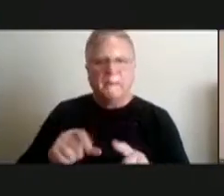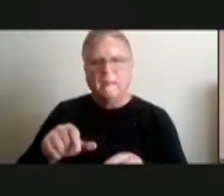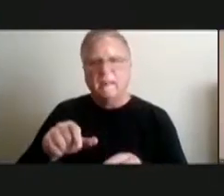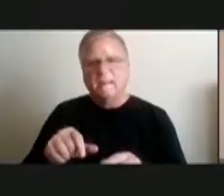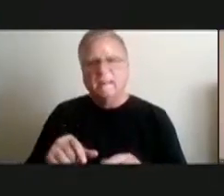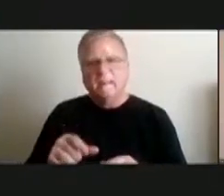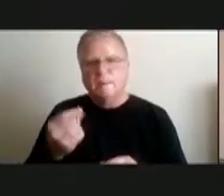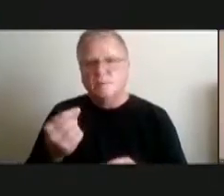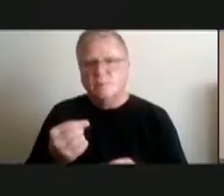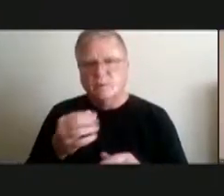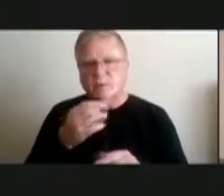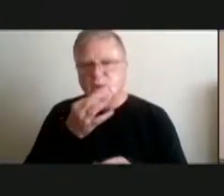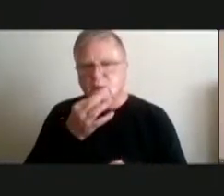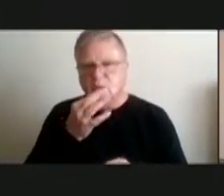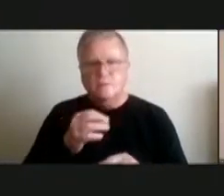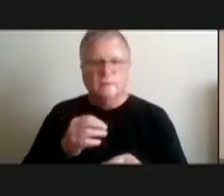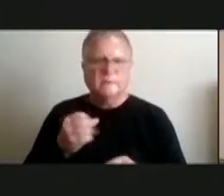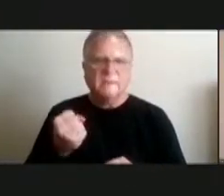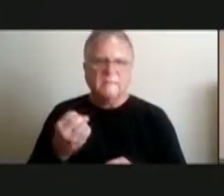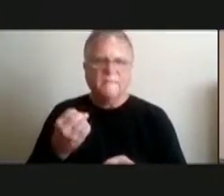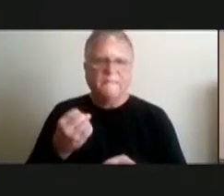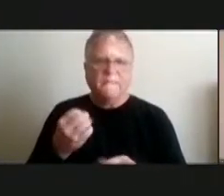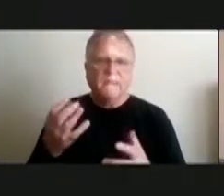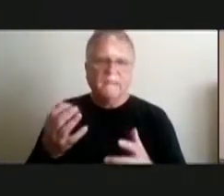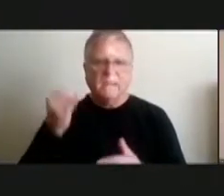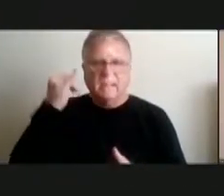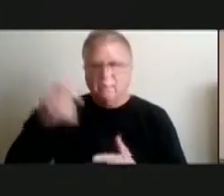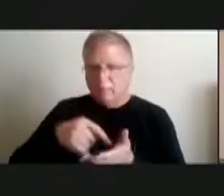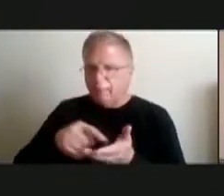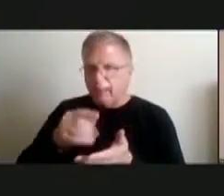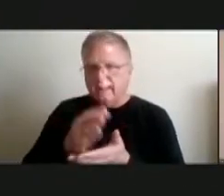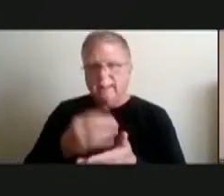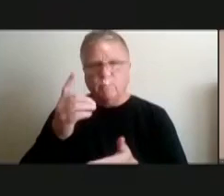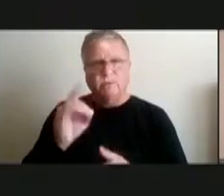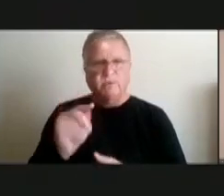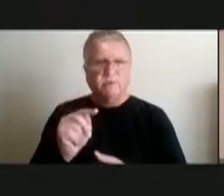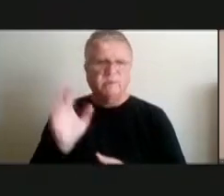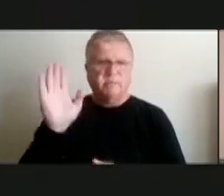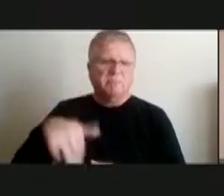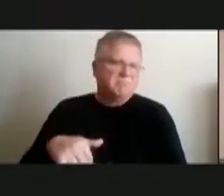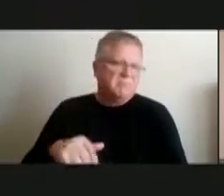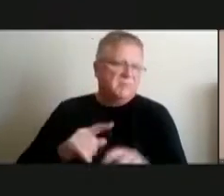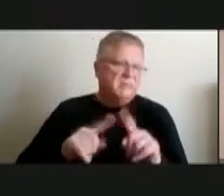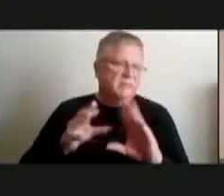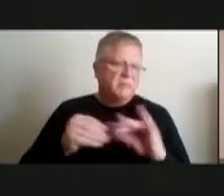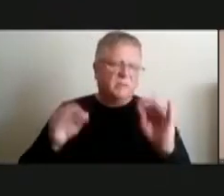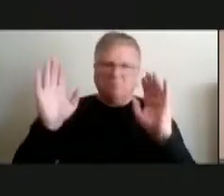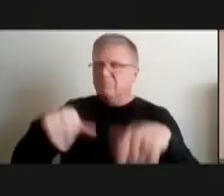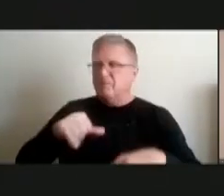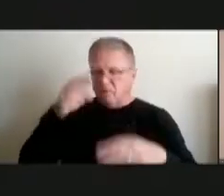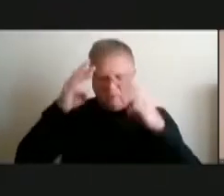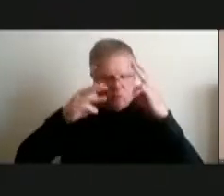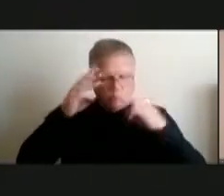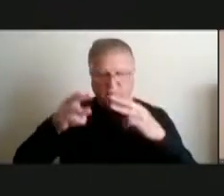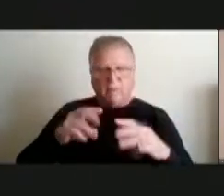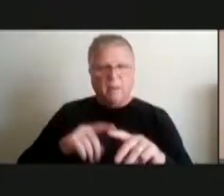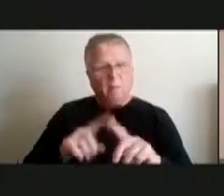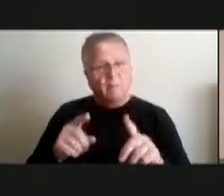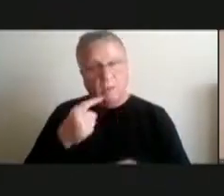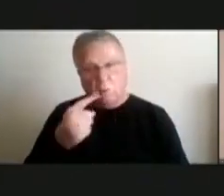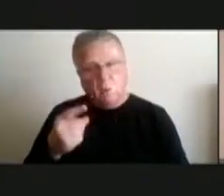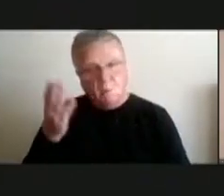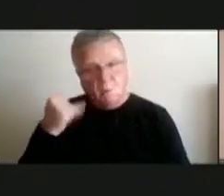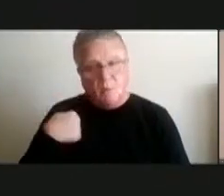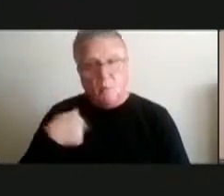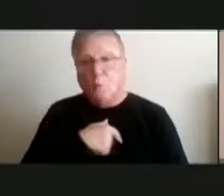favor too so um i just you know if you're paying somebody to do it i guess it's another story you don't have to worry too much about it but as i told you we kind of take